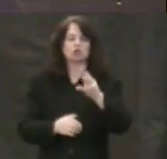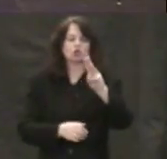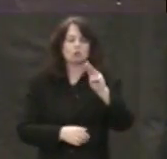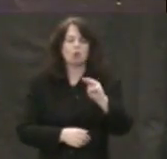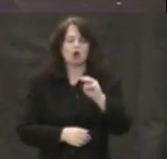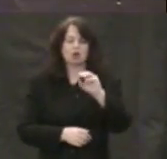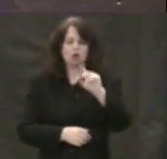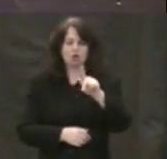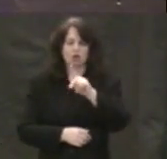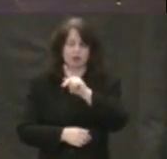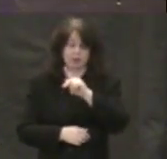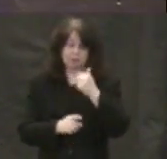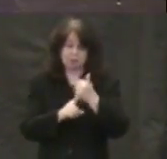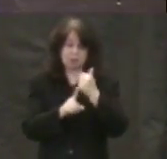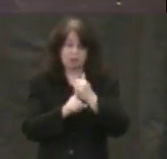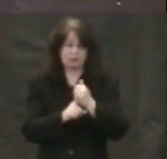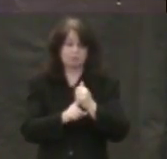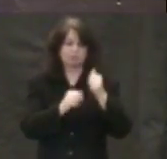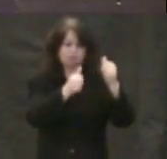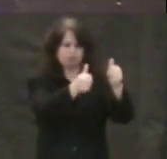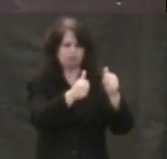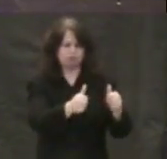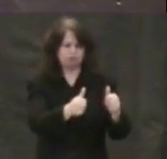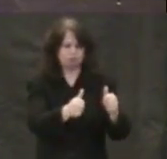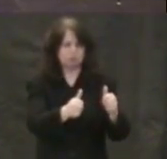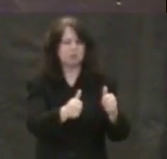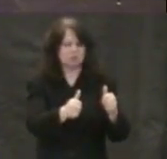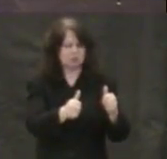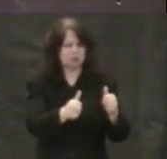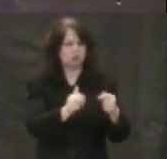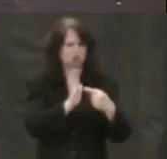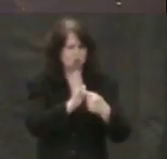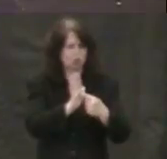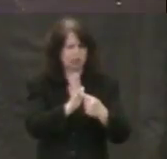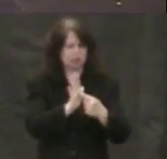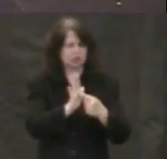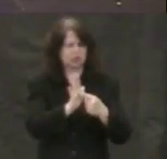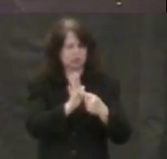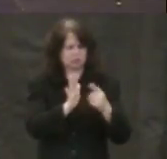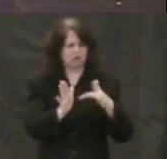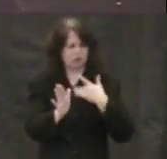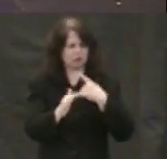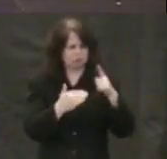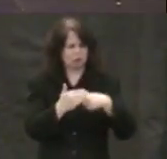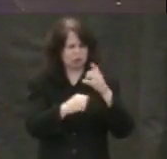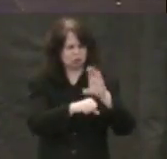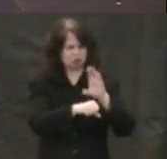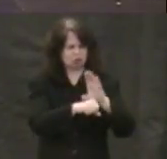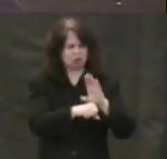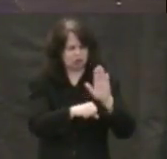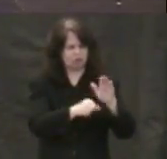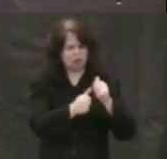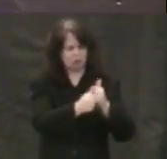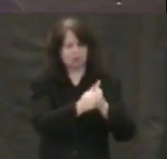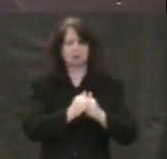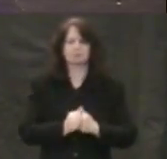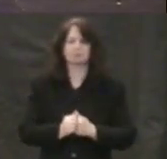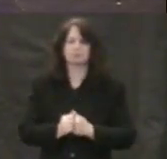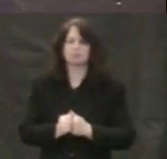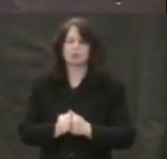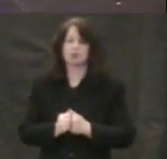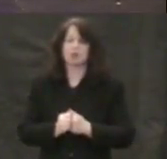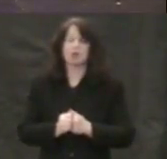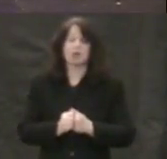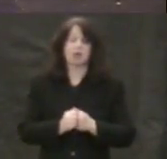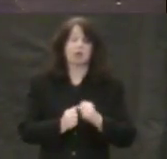pieces of paper that will kind of get you out of trouble with God. Lest we believe that indulgences were a